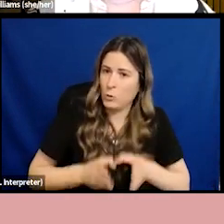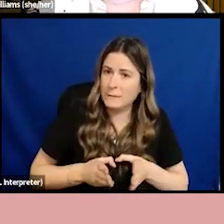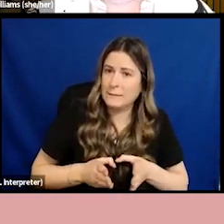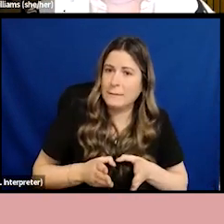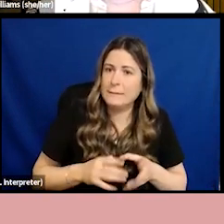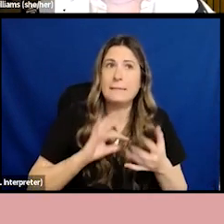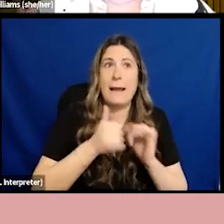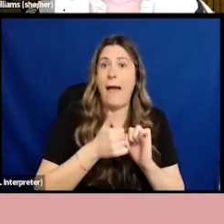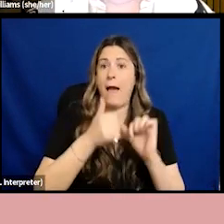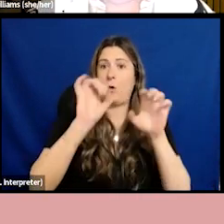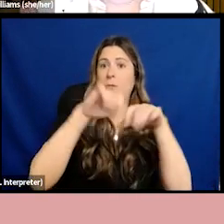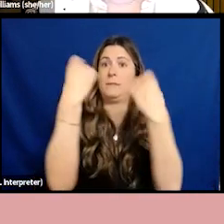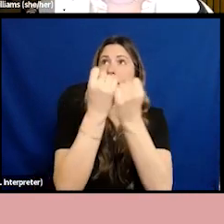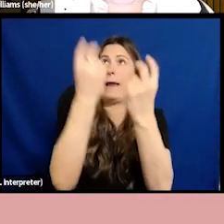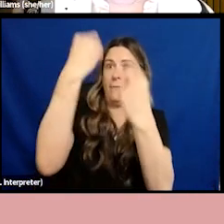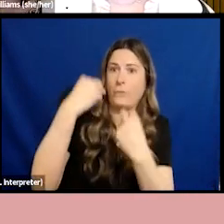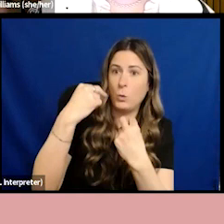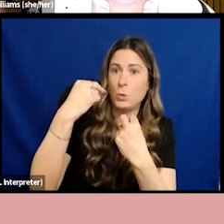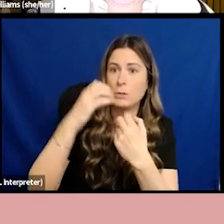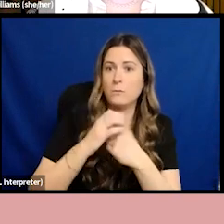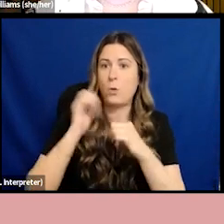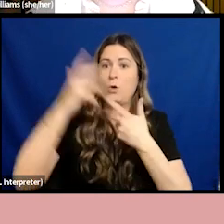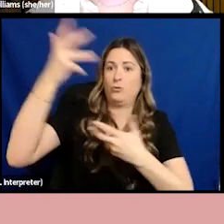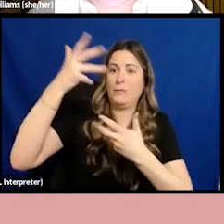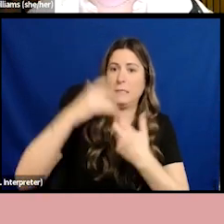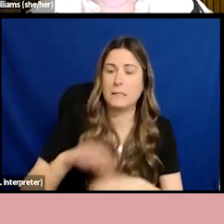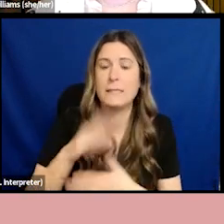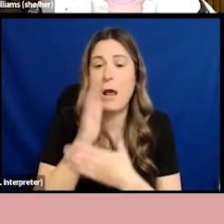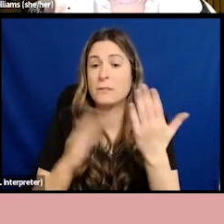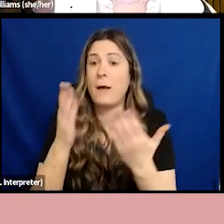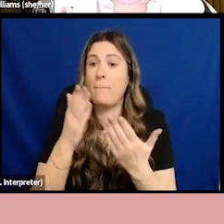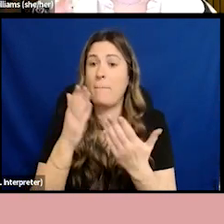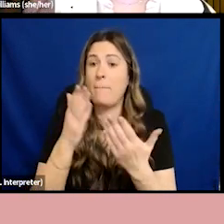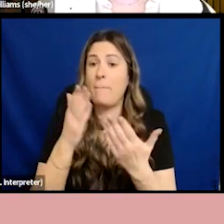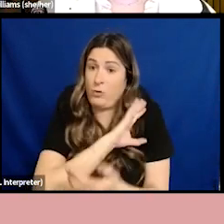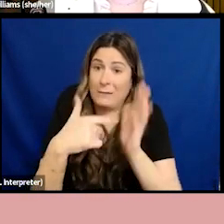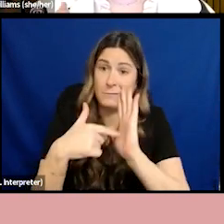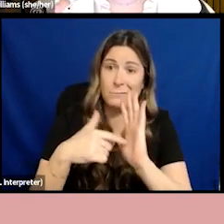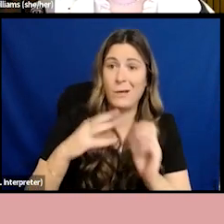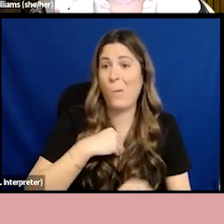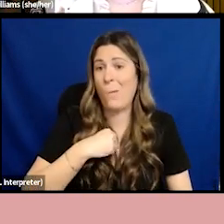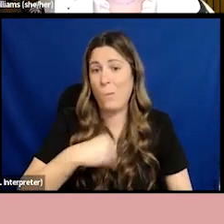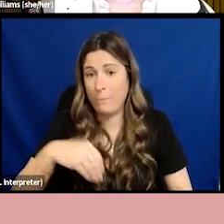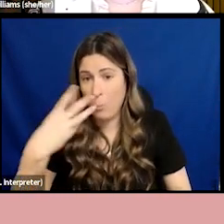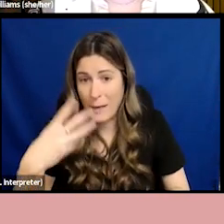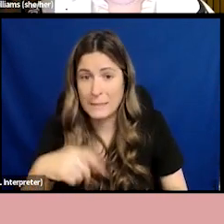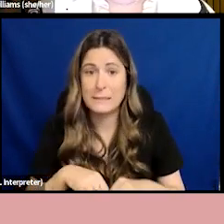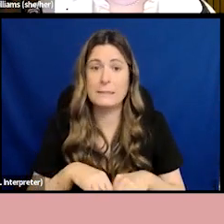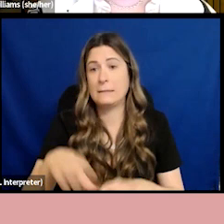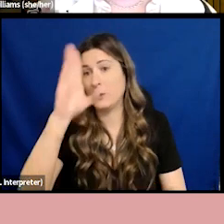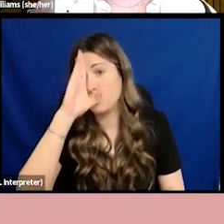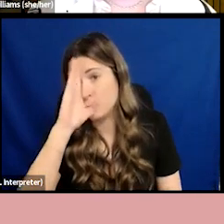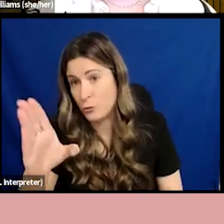identities such as whiteness, maleness, heterosexuality, and they've historically been perceived as the norm,